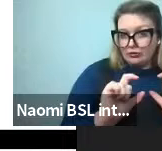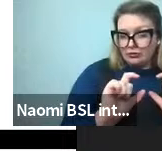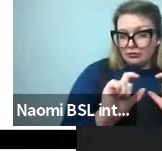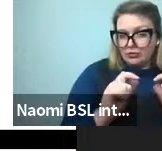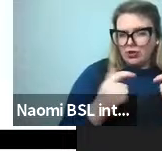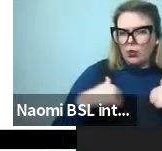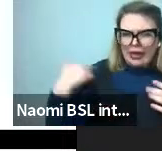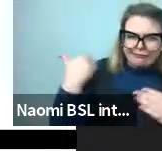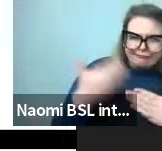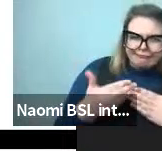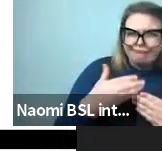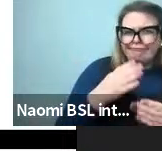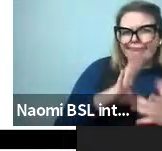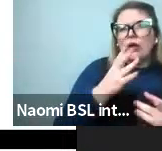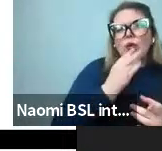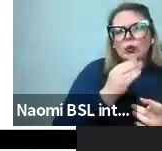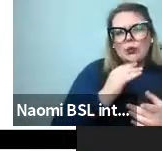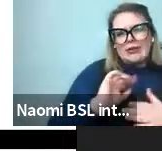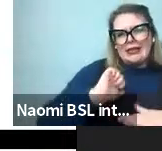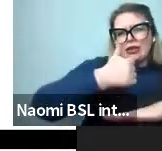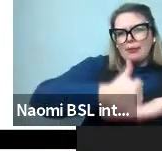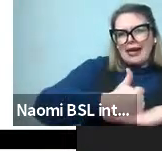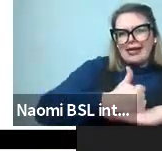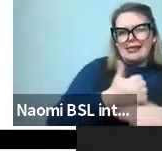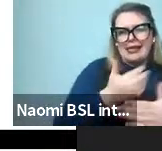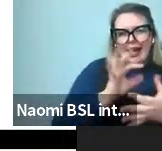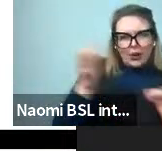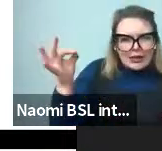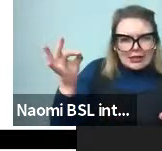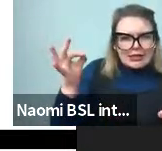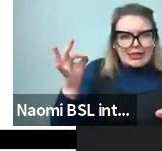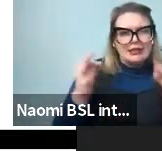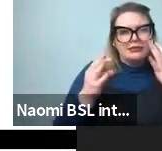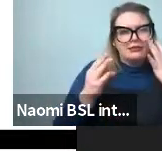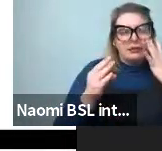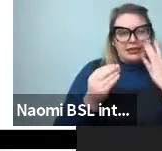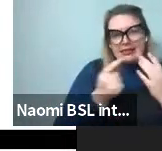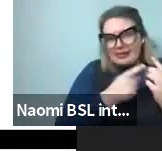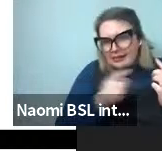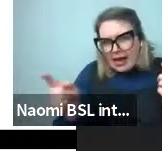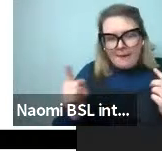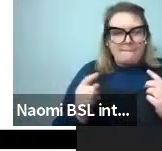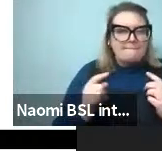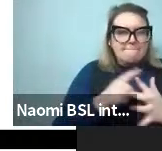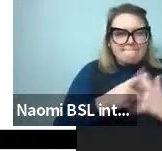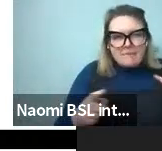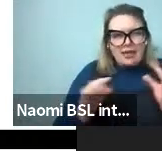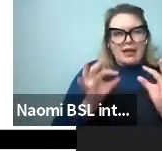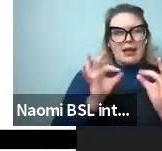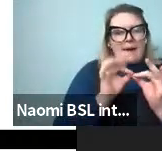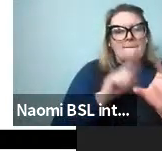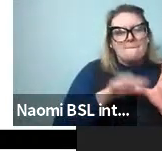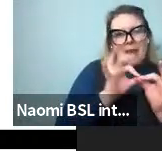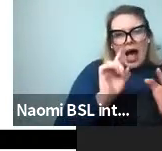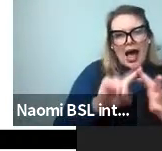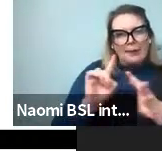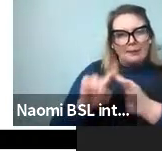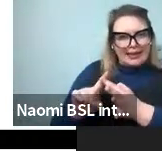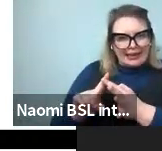usage-based linguistics, maybe starting with, well, Joan Bybee's pretty late in the game there in some ways, but Joan Bybee certainly I think of as a